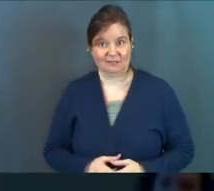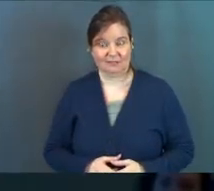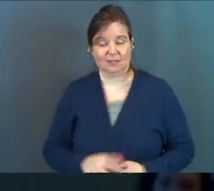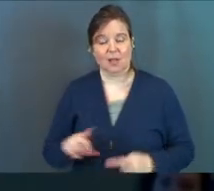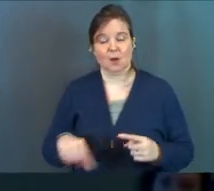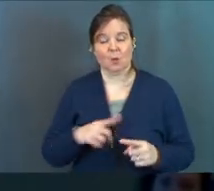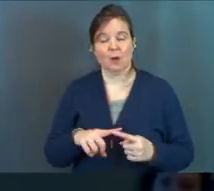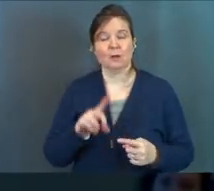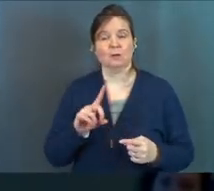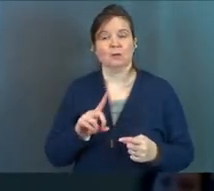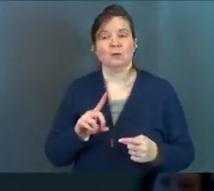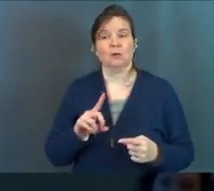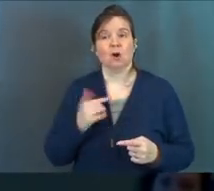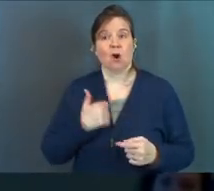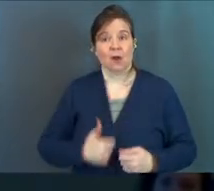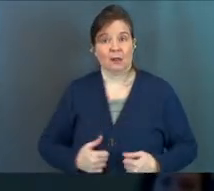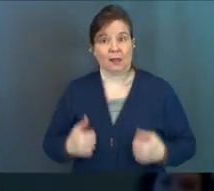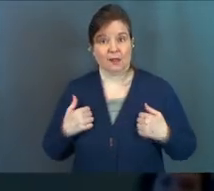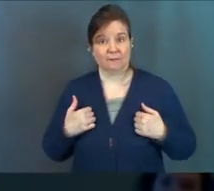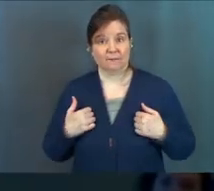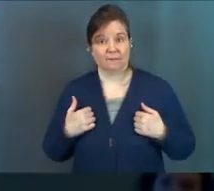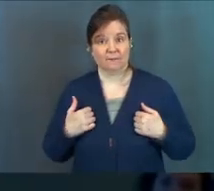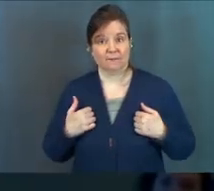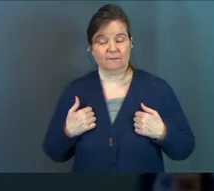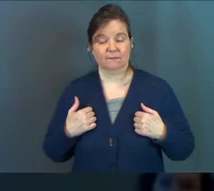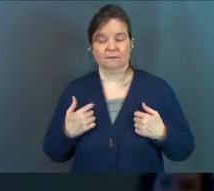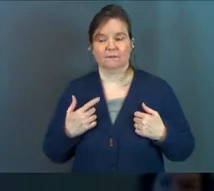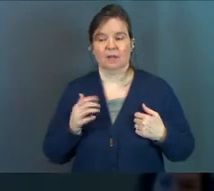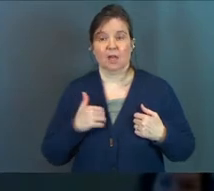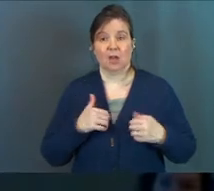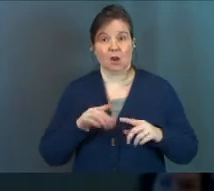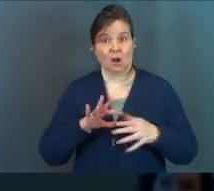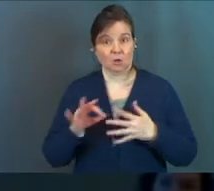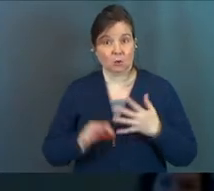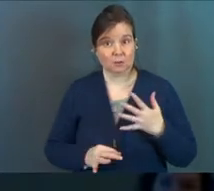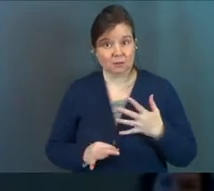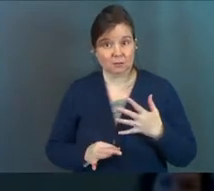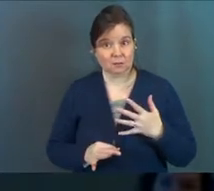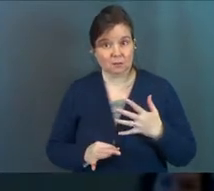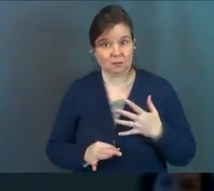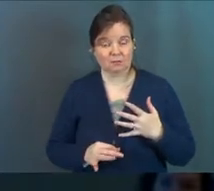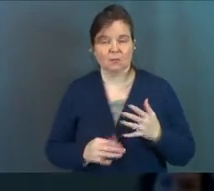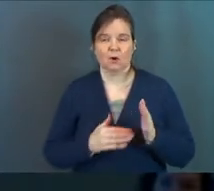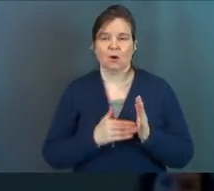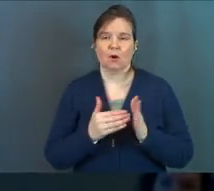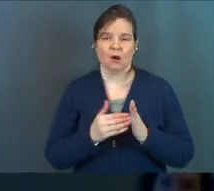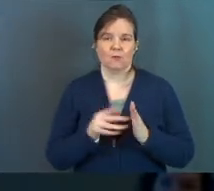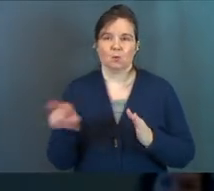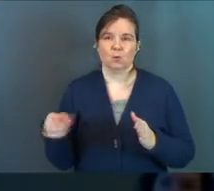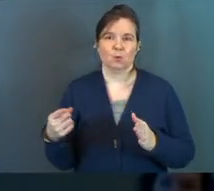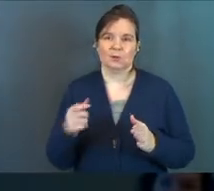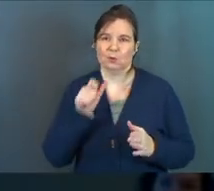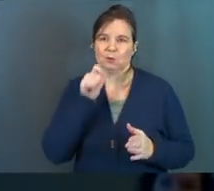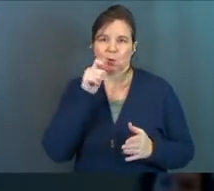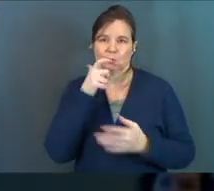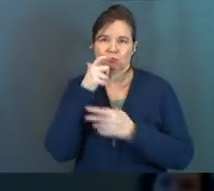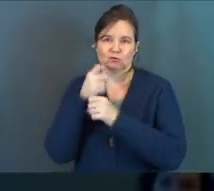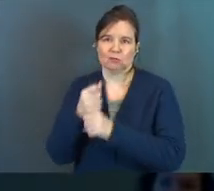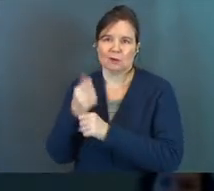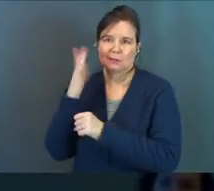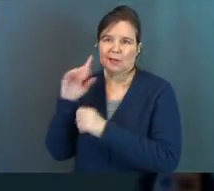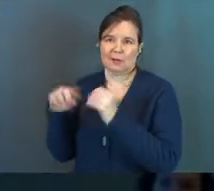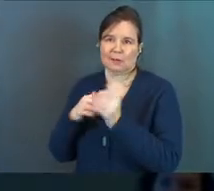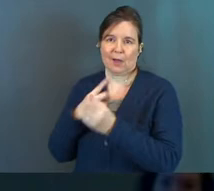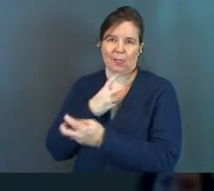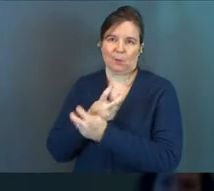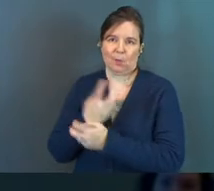And when it comes to our life and when it comes to our choices, so often we just don't believe God about